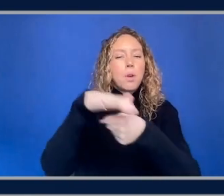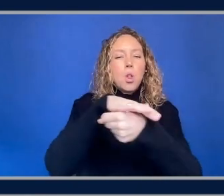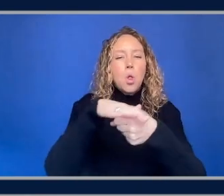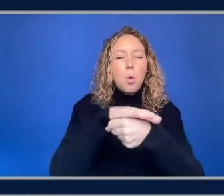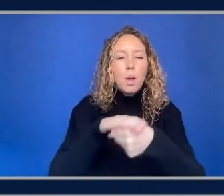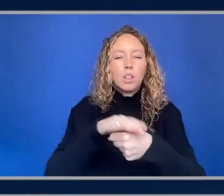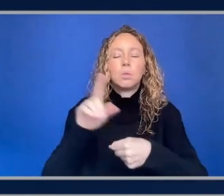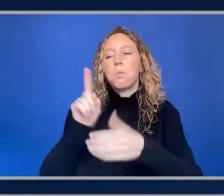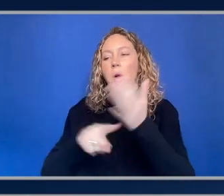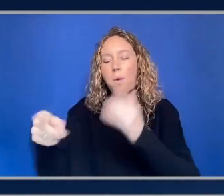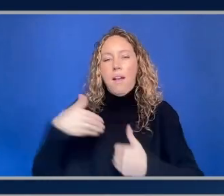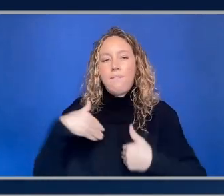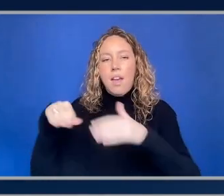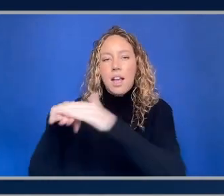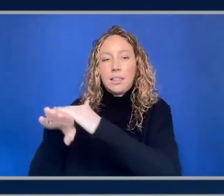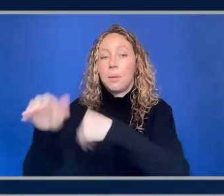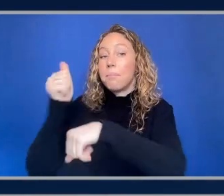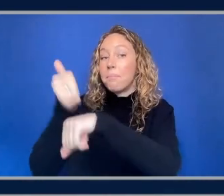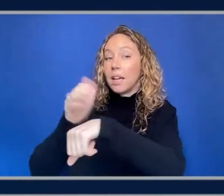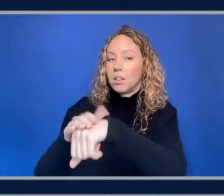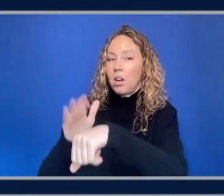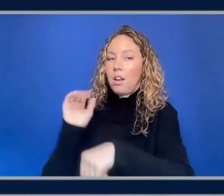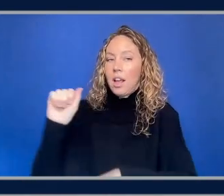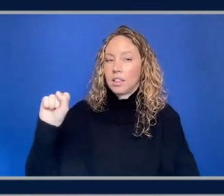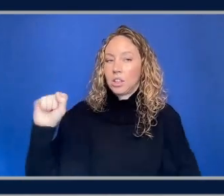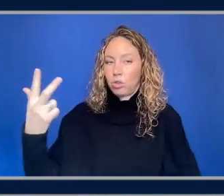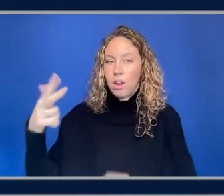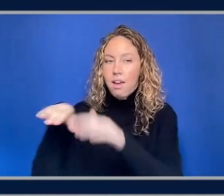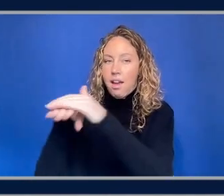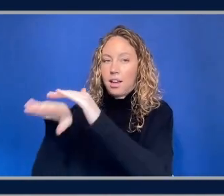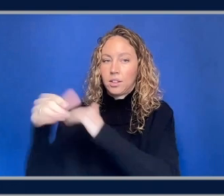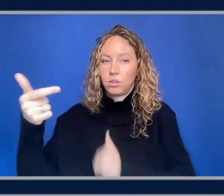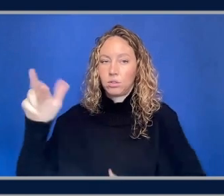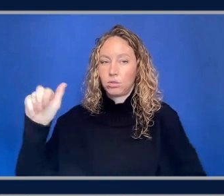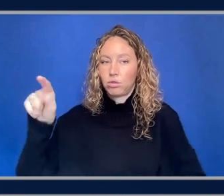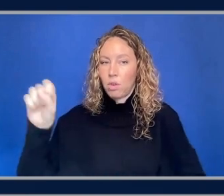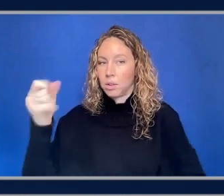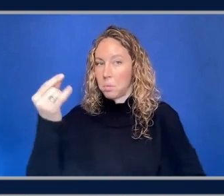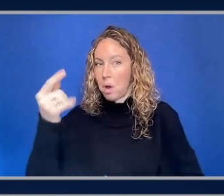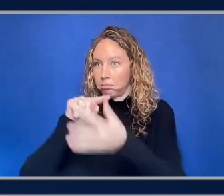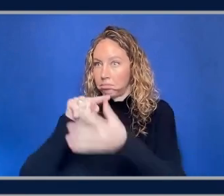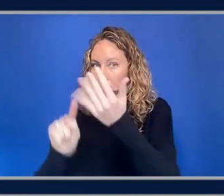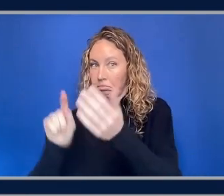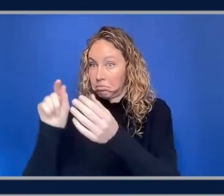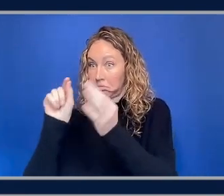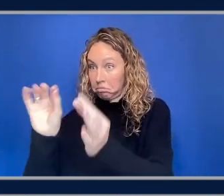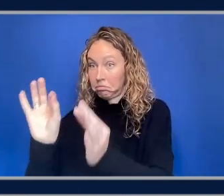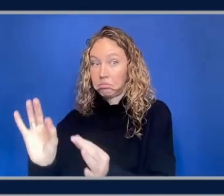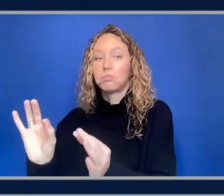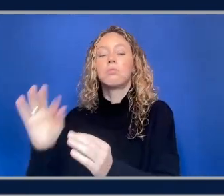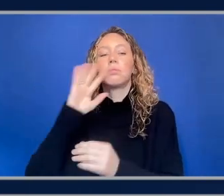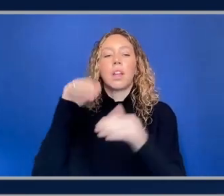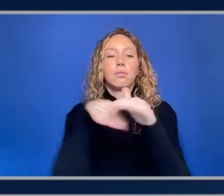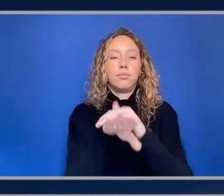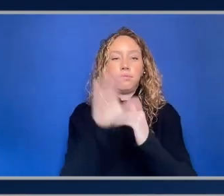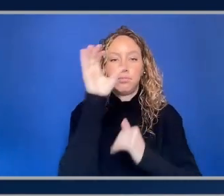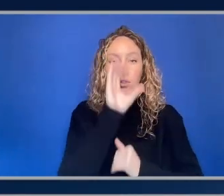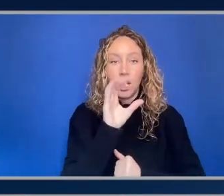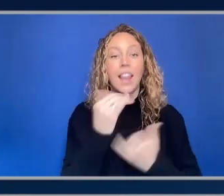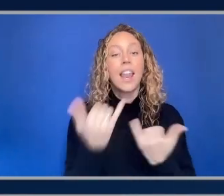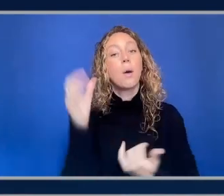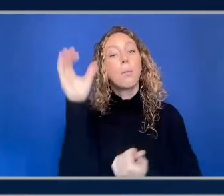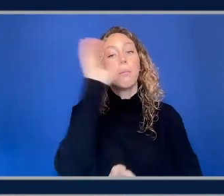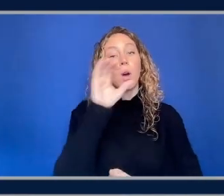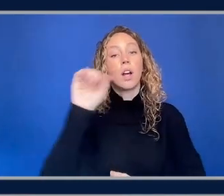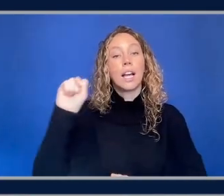and these are based on s3 access grants so once you click on a location now you're browsing within uh an s3